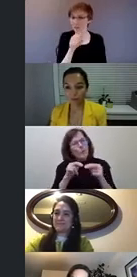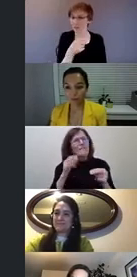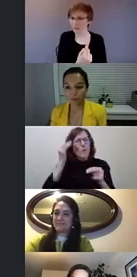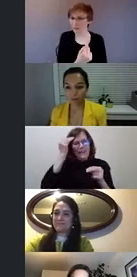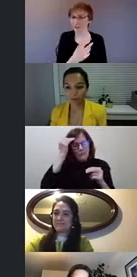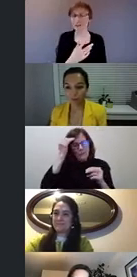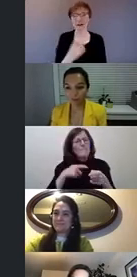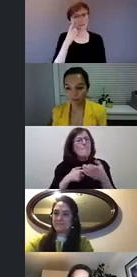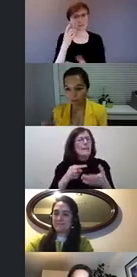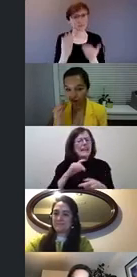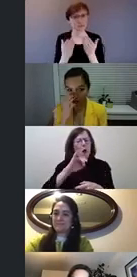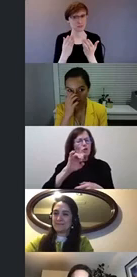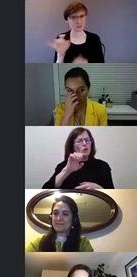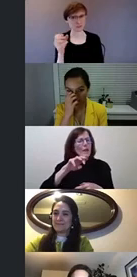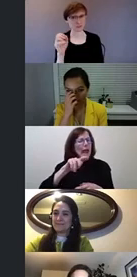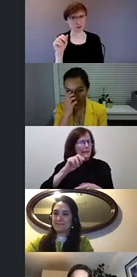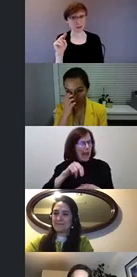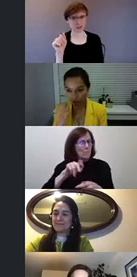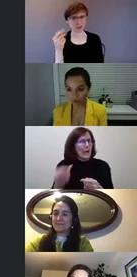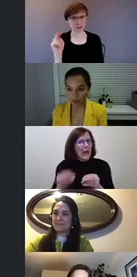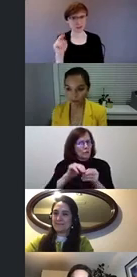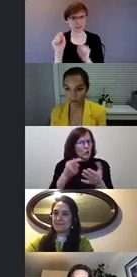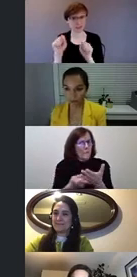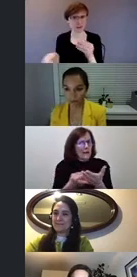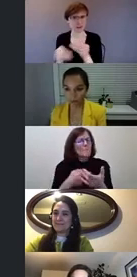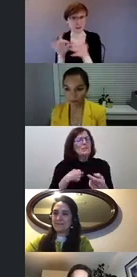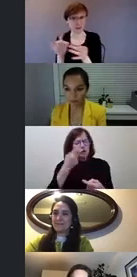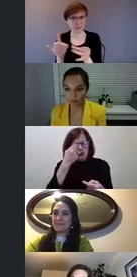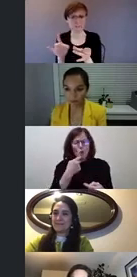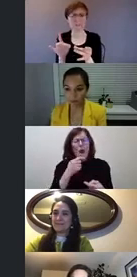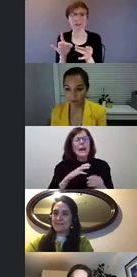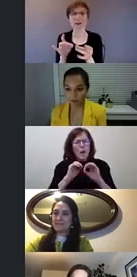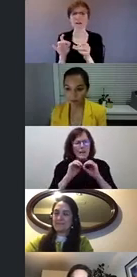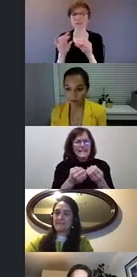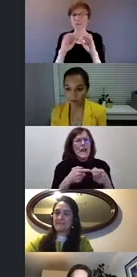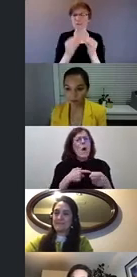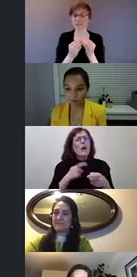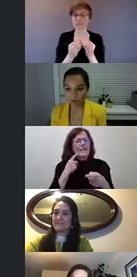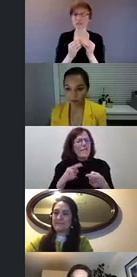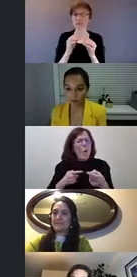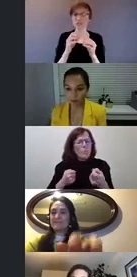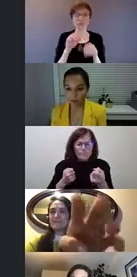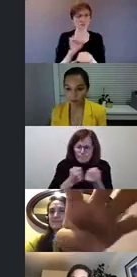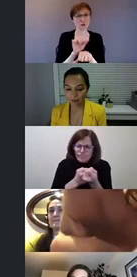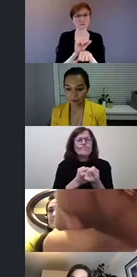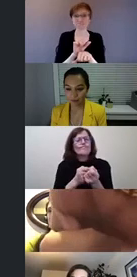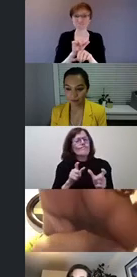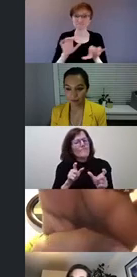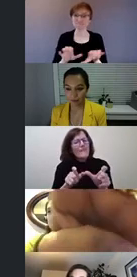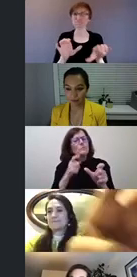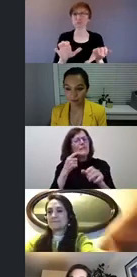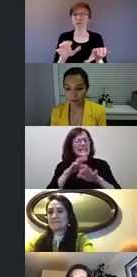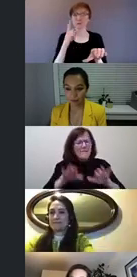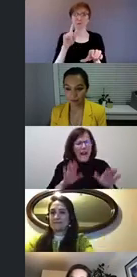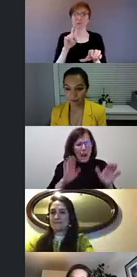able to comment but I believe that there are organizations that work on behalf of kids with autism and I think that you know it